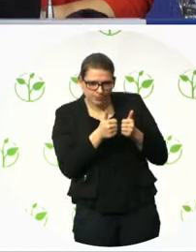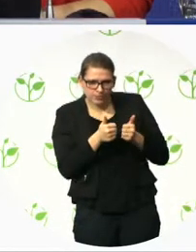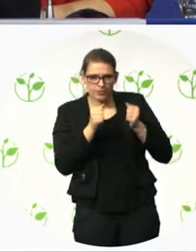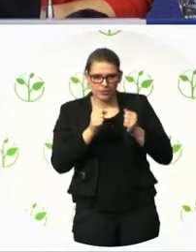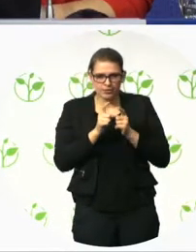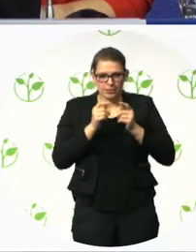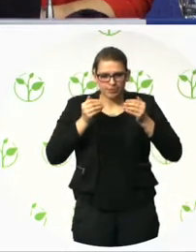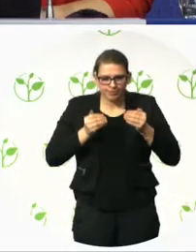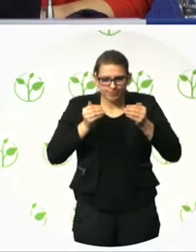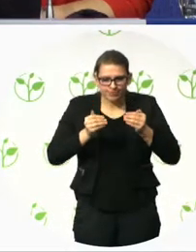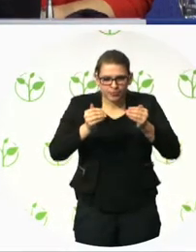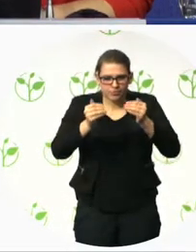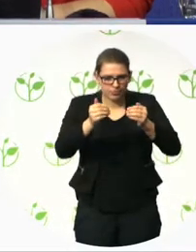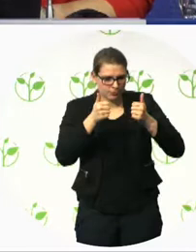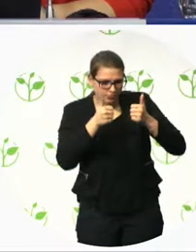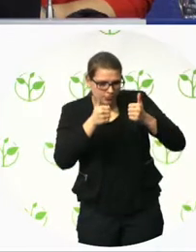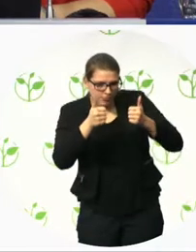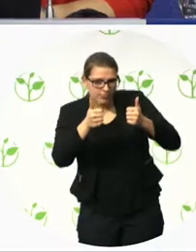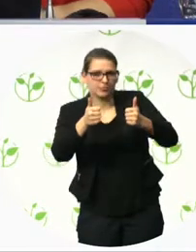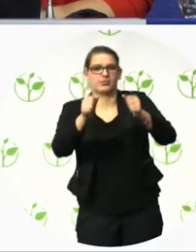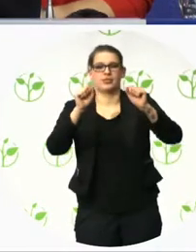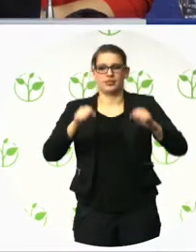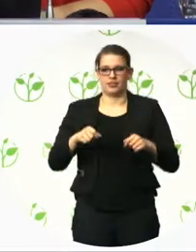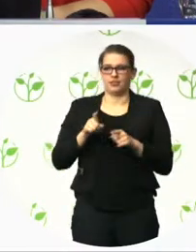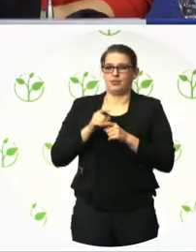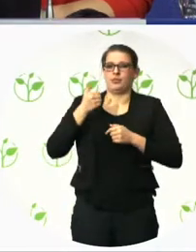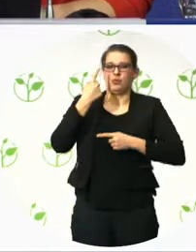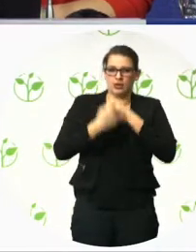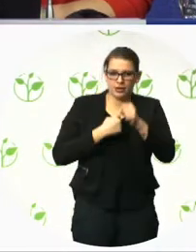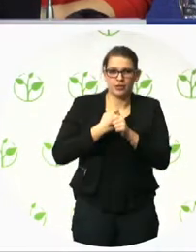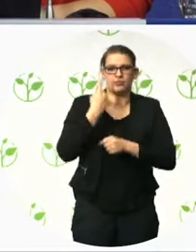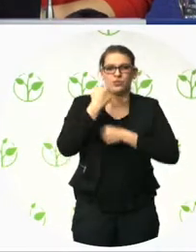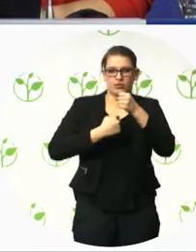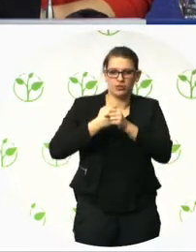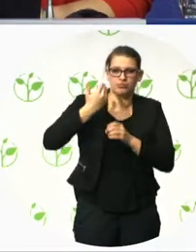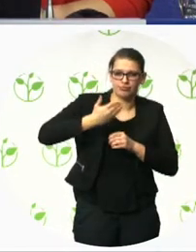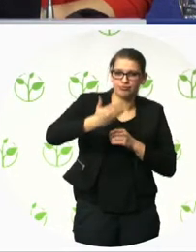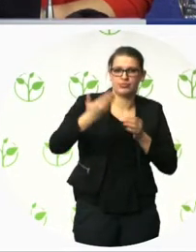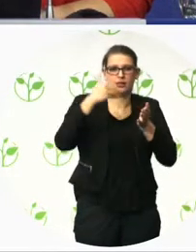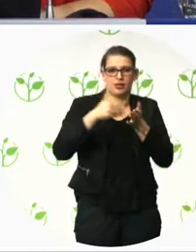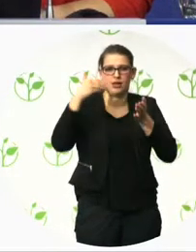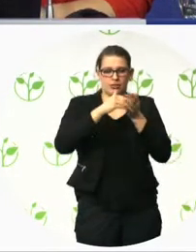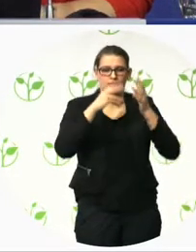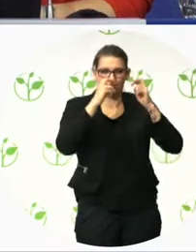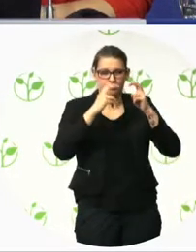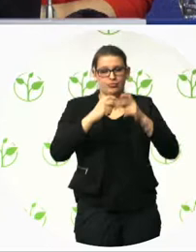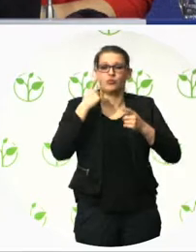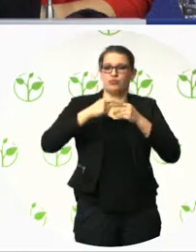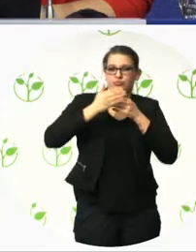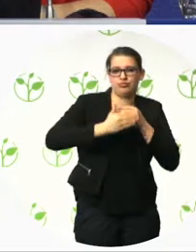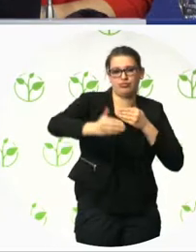and agencies. Another important thing is that the disabled people's organizations,